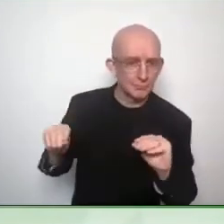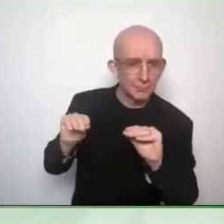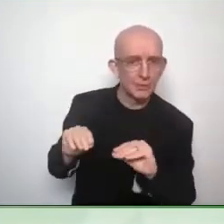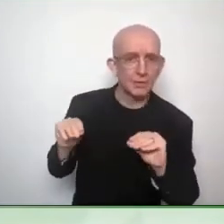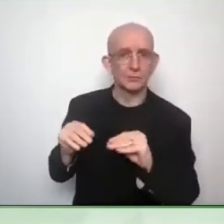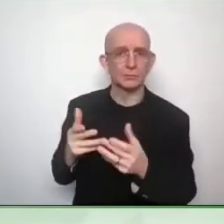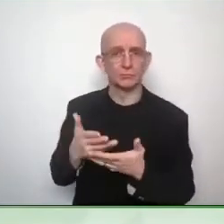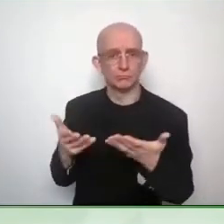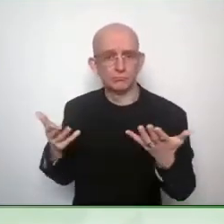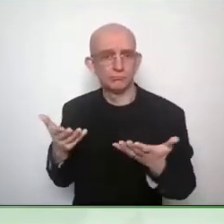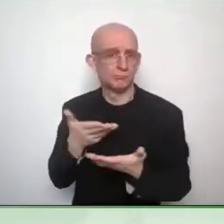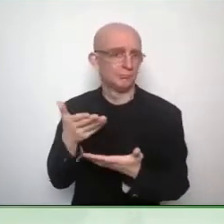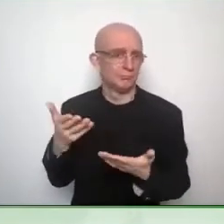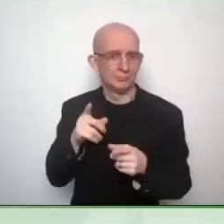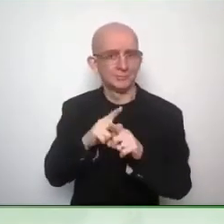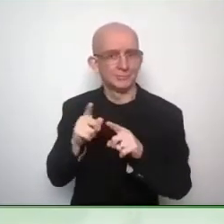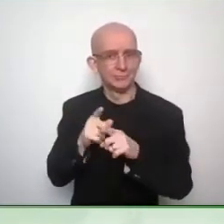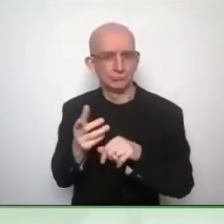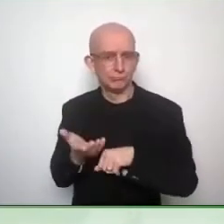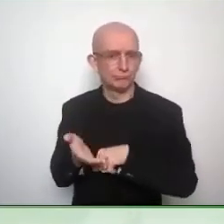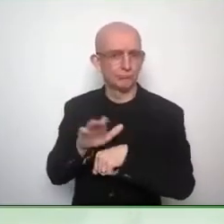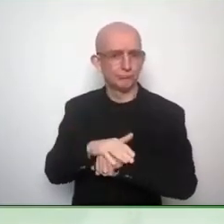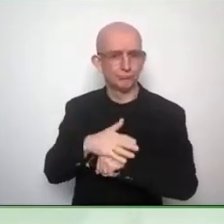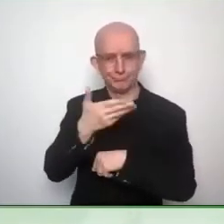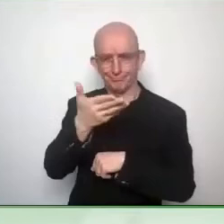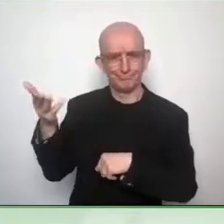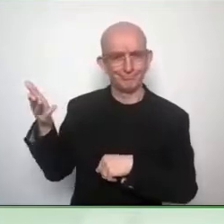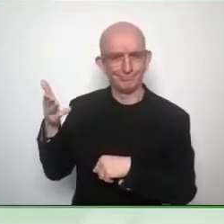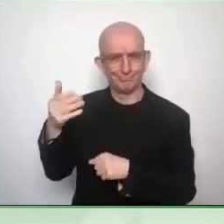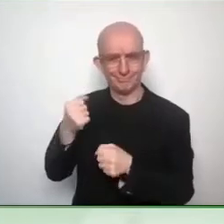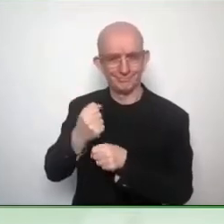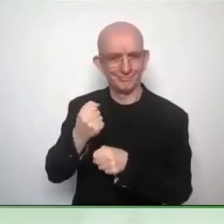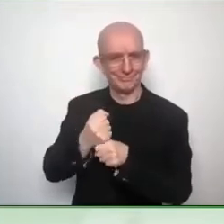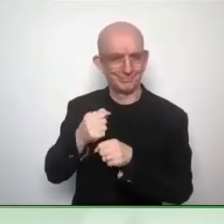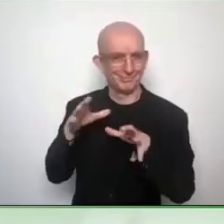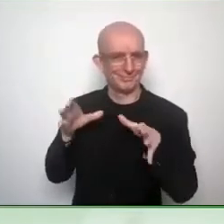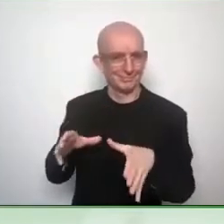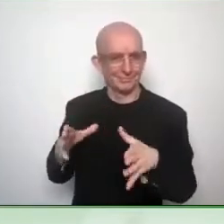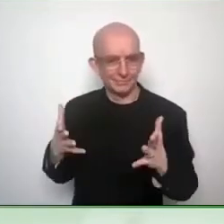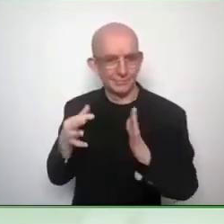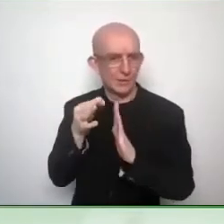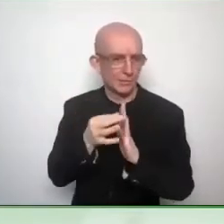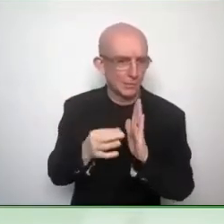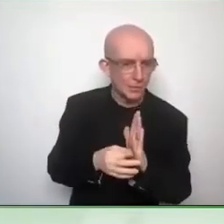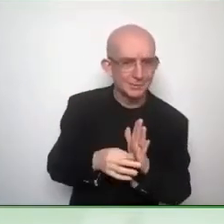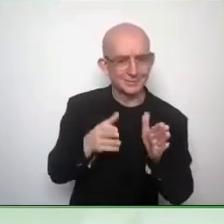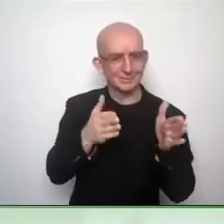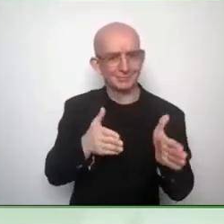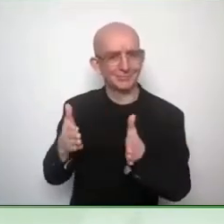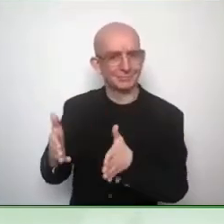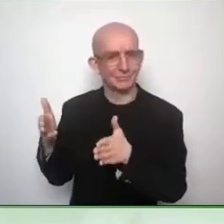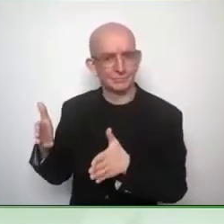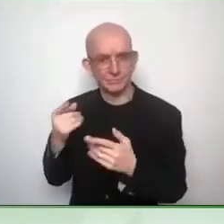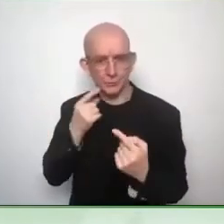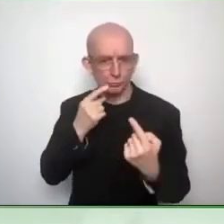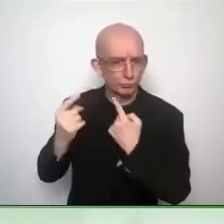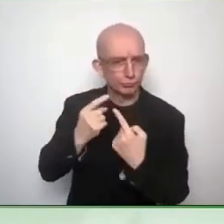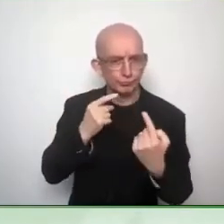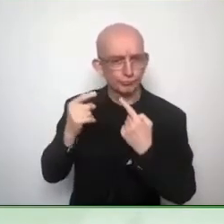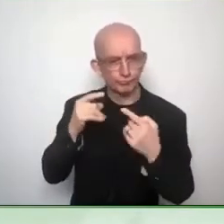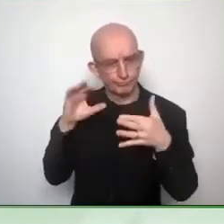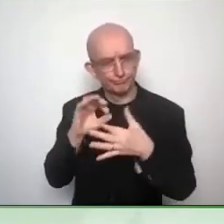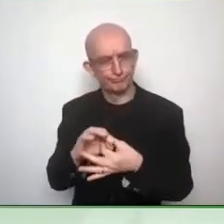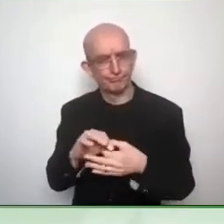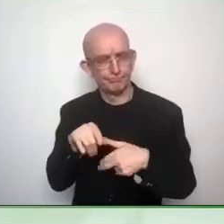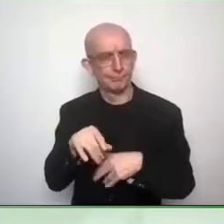okay, how can we learn from the research and from the concrete experiences, like the ones that we see here in Vienna in the zero project